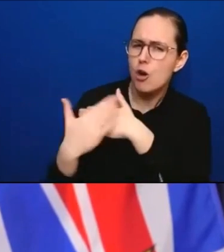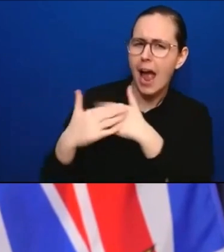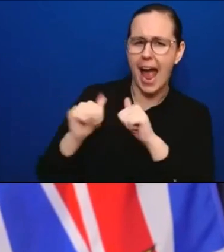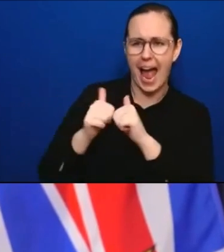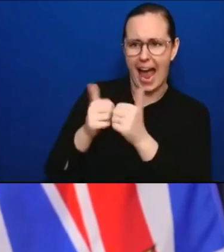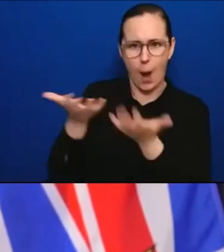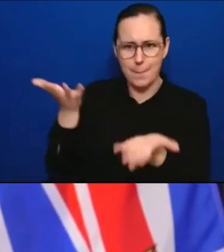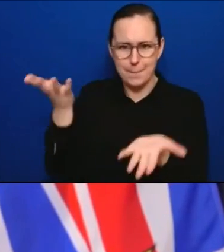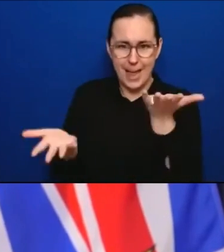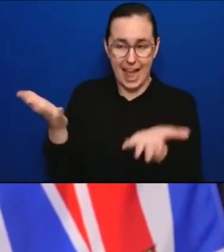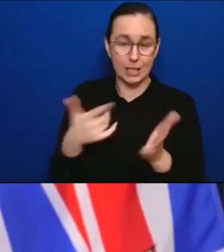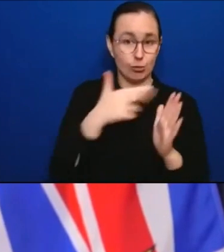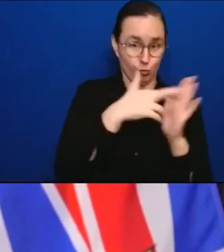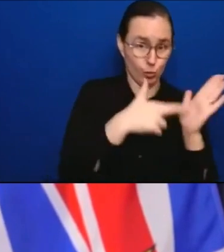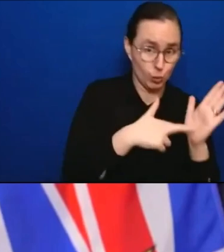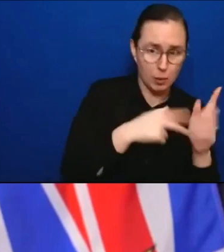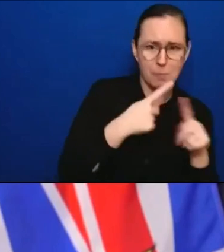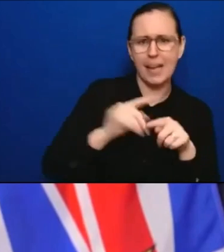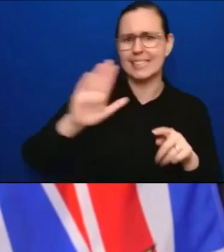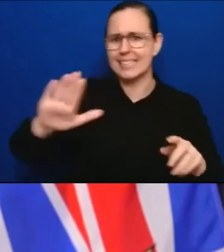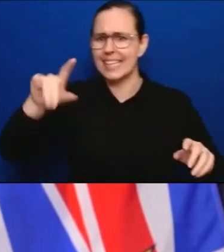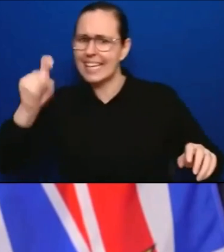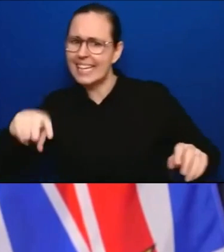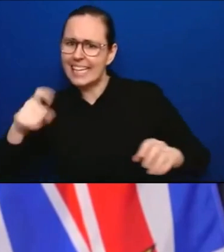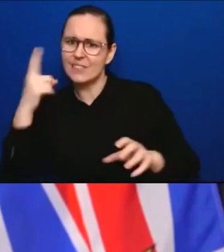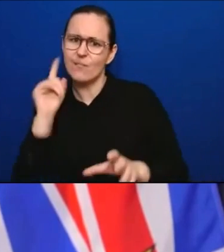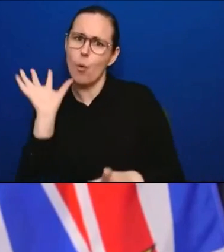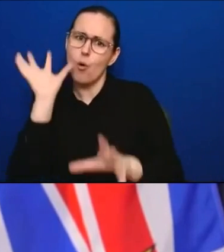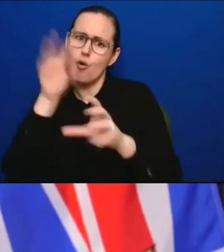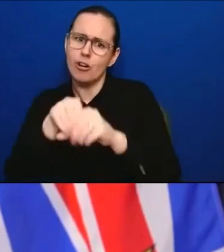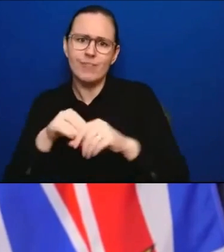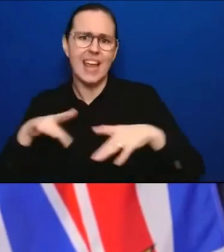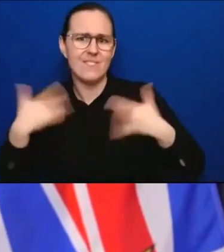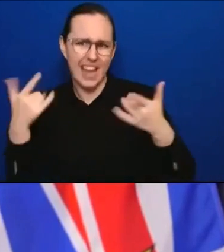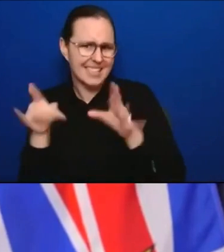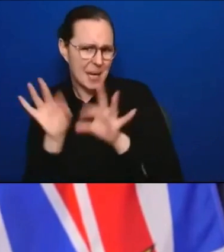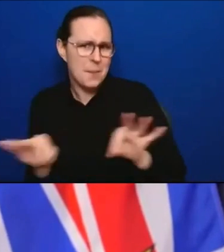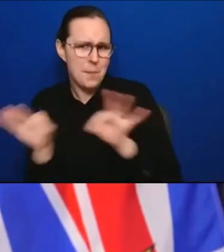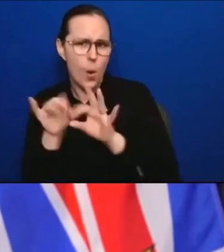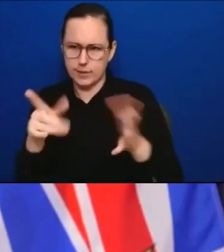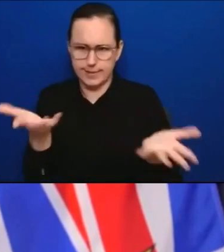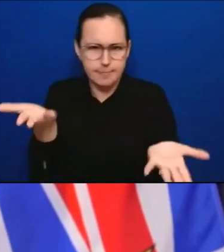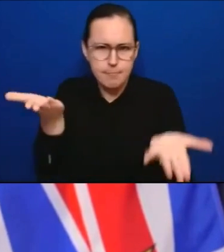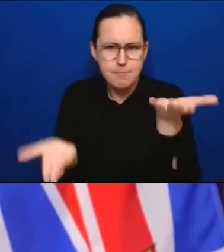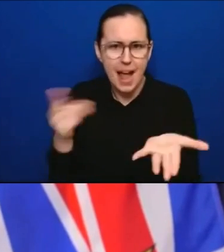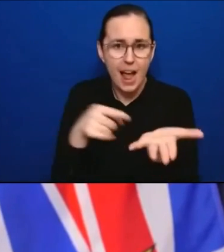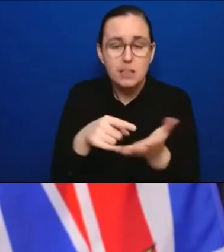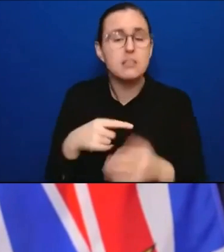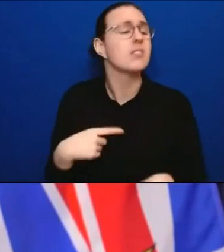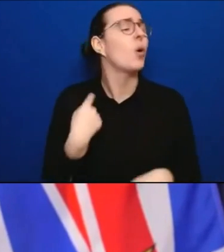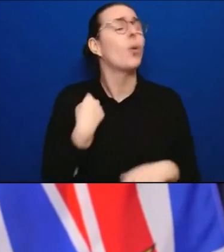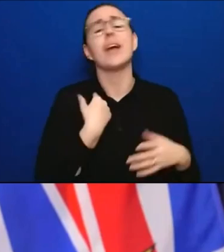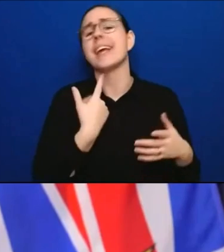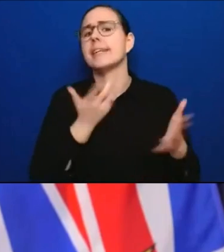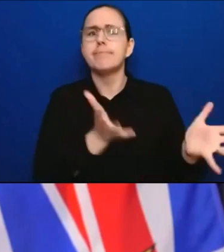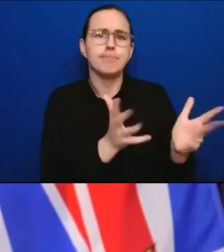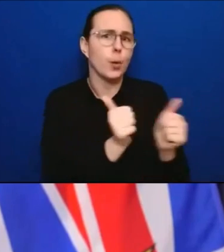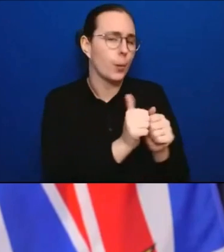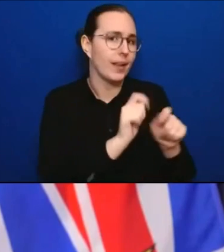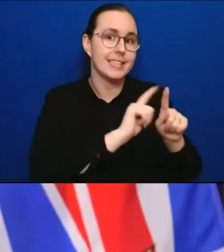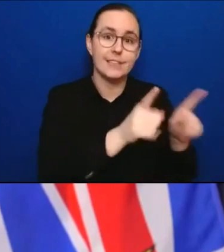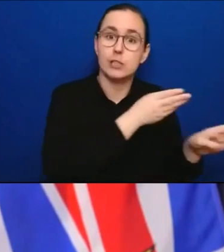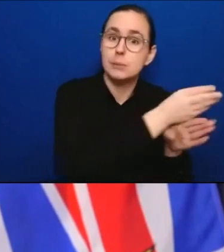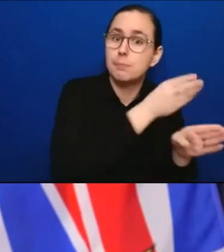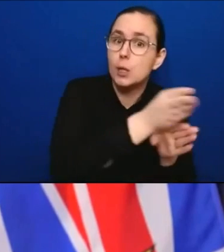sector by sector, whether it be K-12, child care, the construction industry, hospitality, trying to engage with people to get